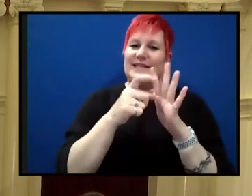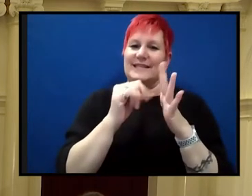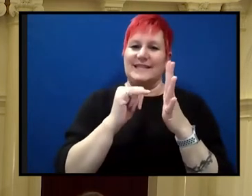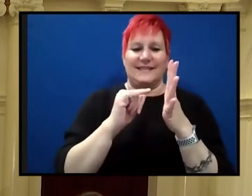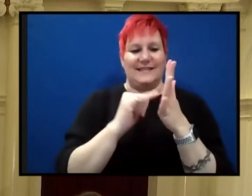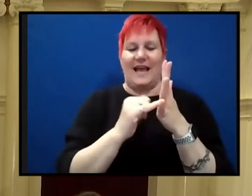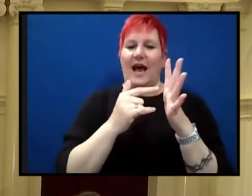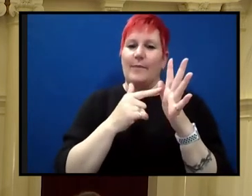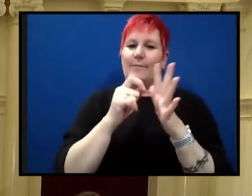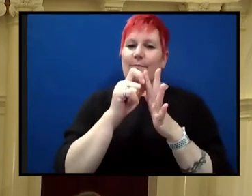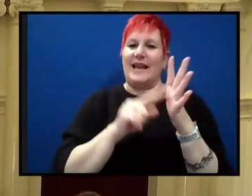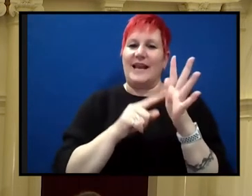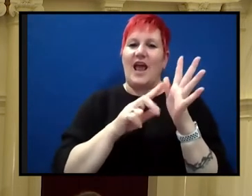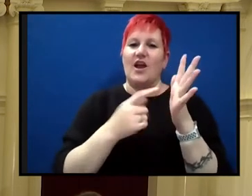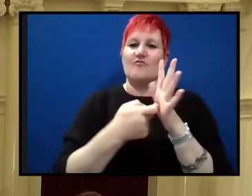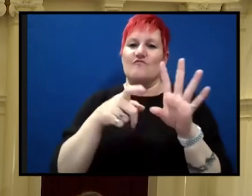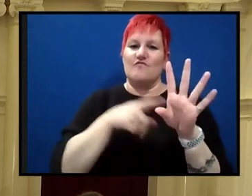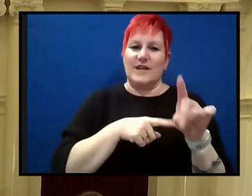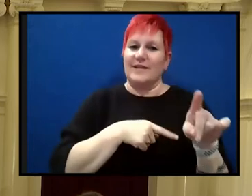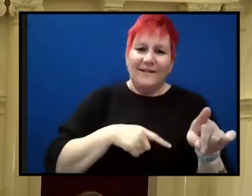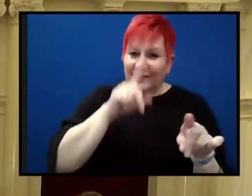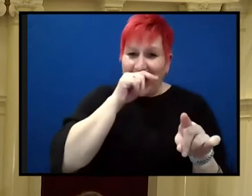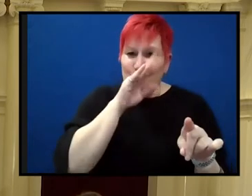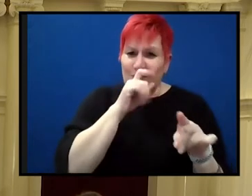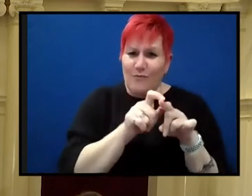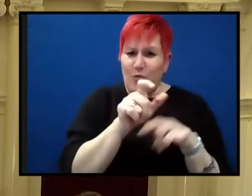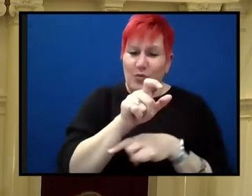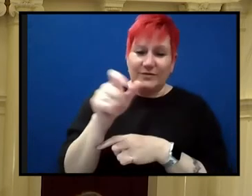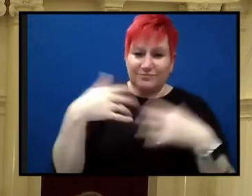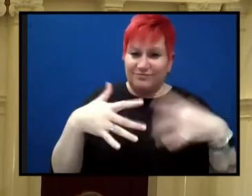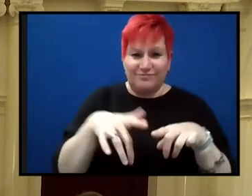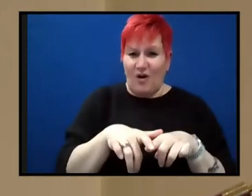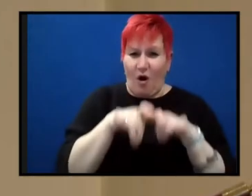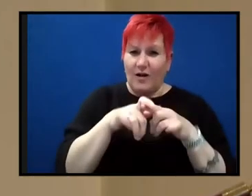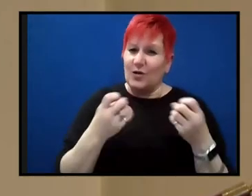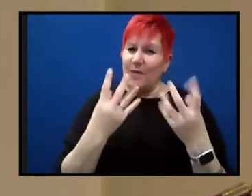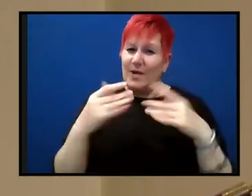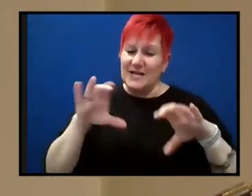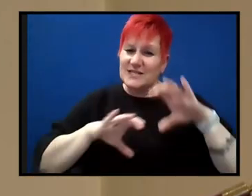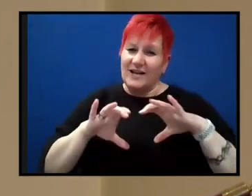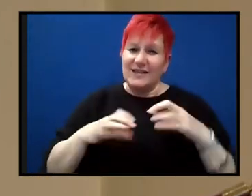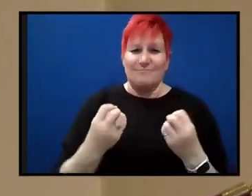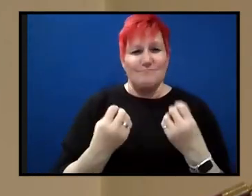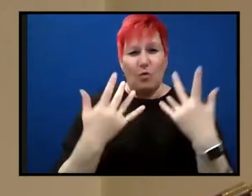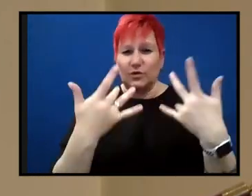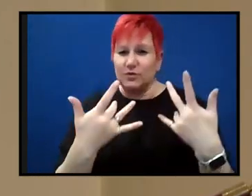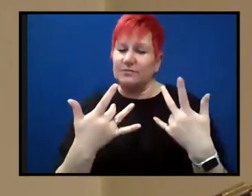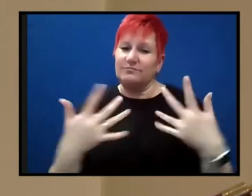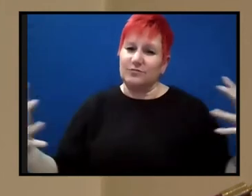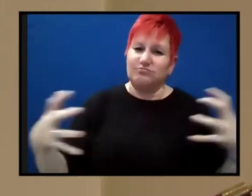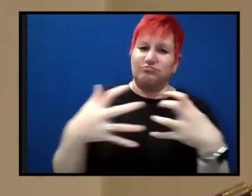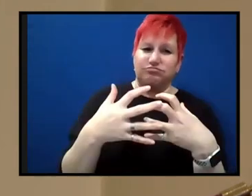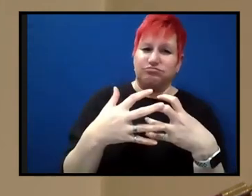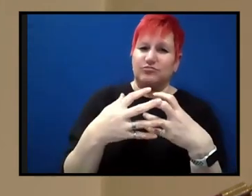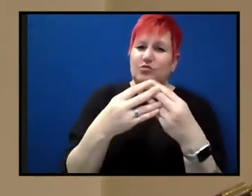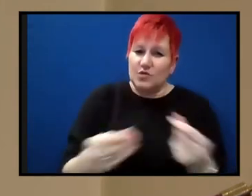disciplines is a big thing now and it's such an important thing for the problems that we're solving now. Um, but it wasn't really as much of a thing, um, in the